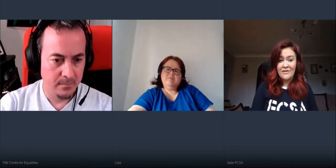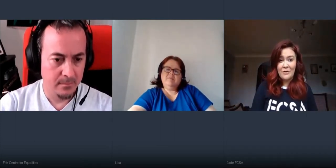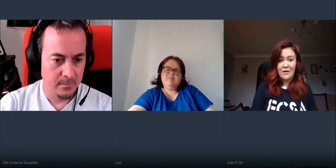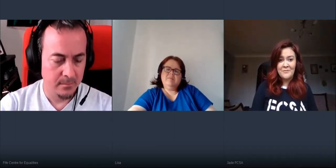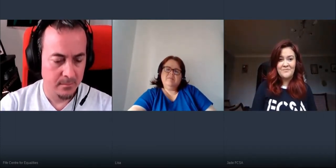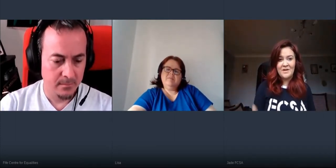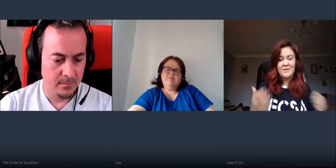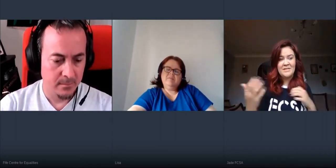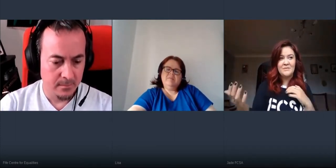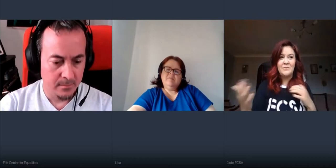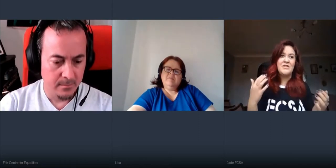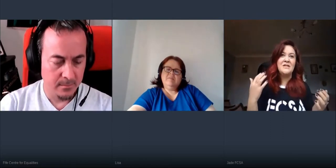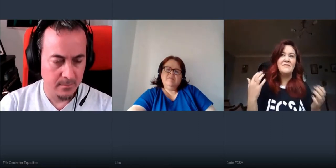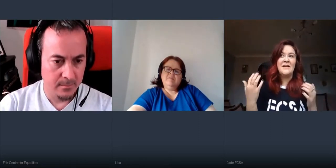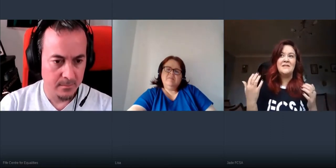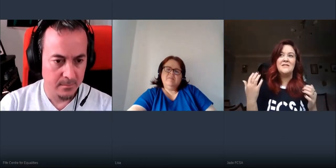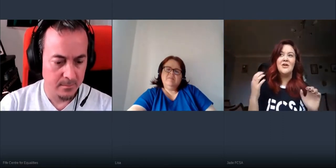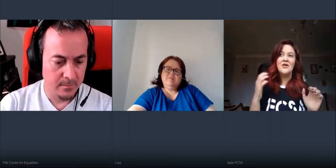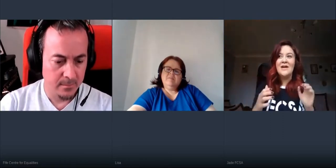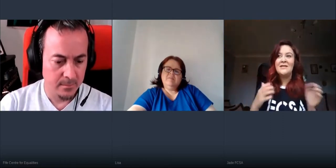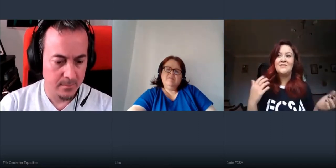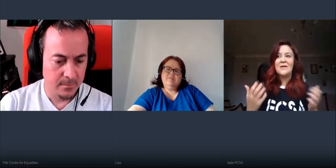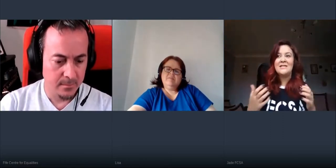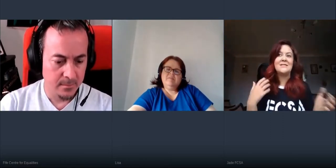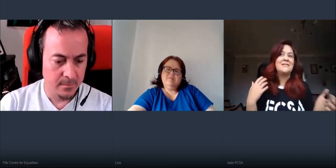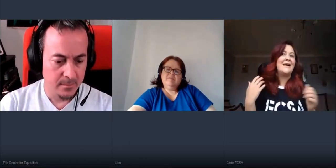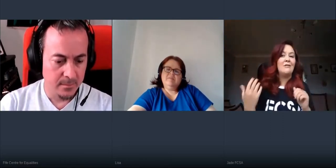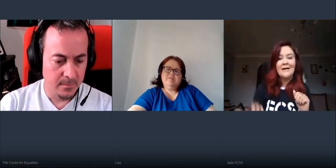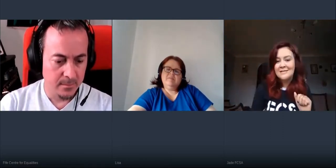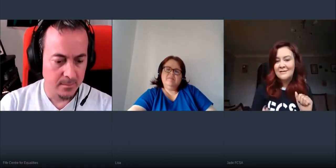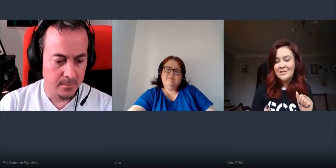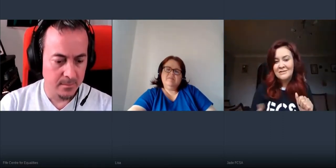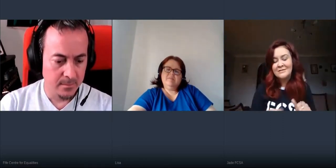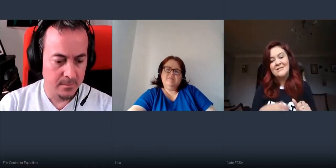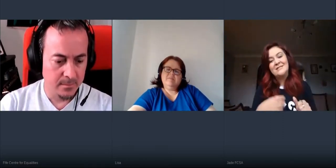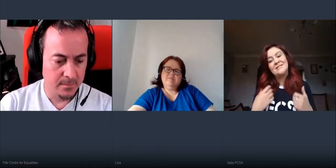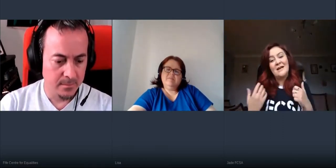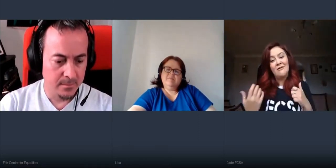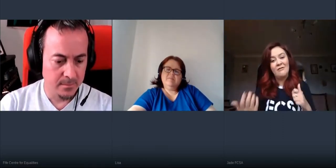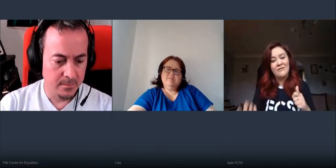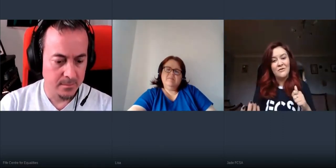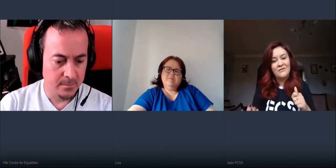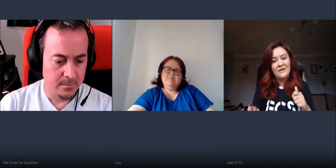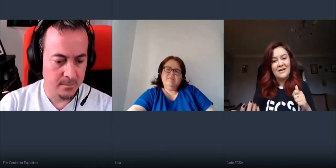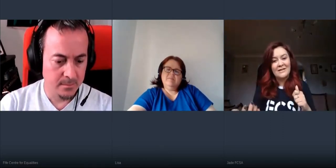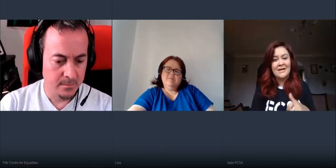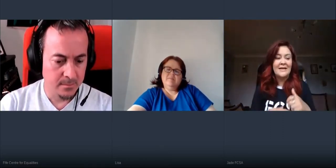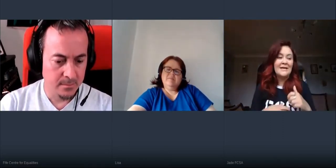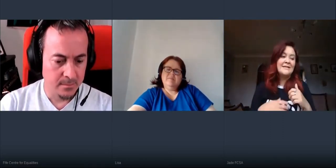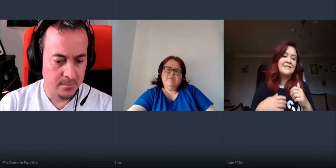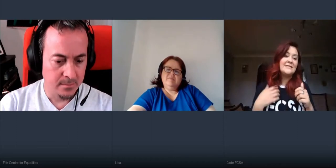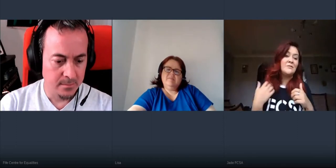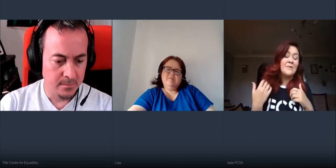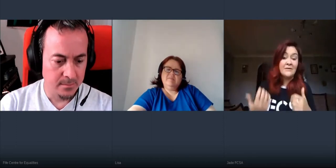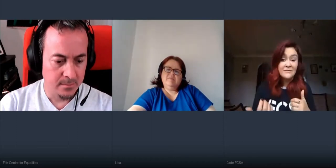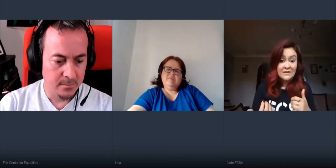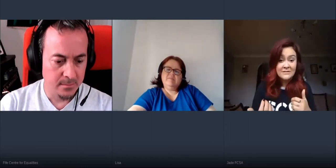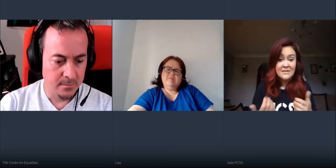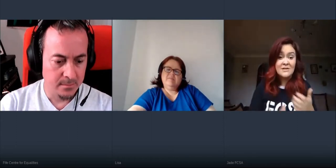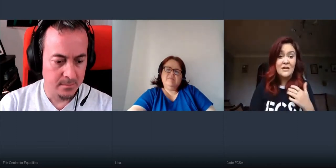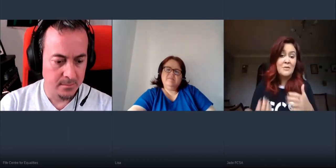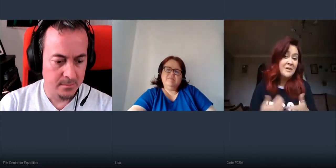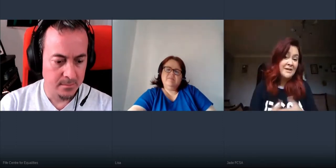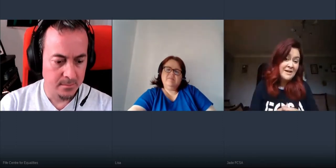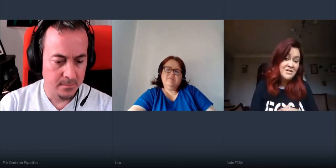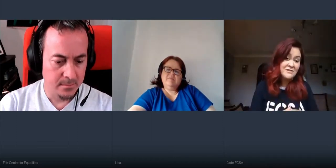if they were we had to we were trying to find creative ways to tackle isolation to tackle sort of fear and anxiety to still make it fun to